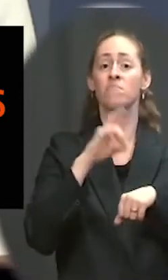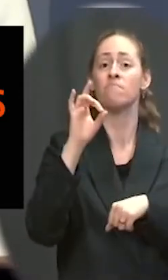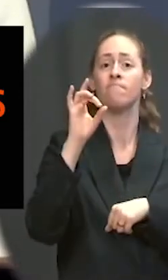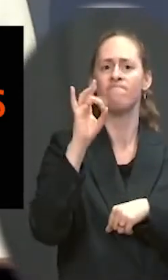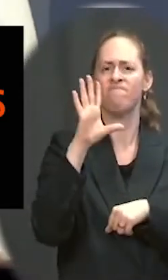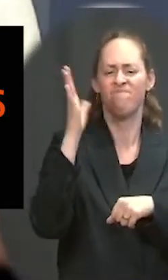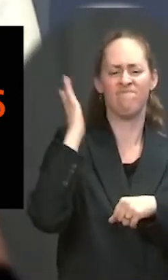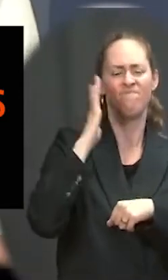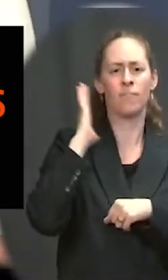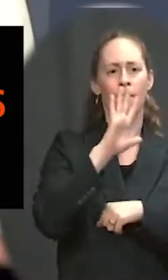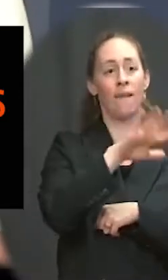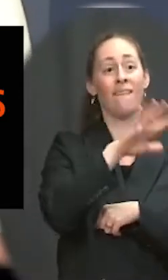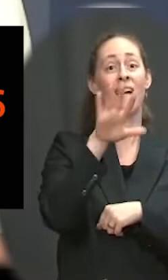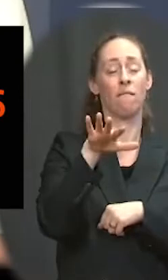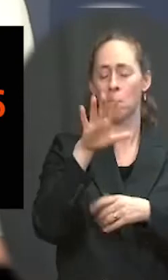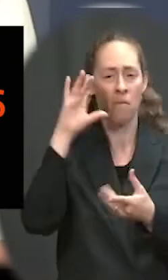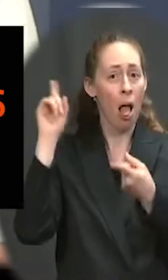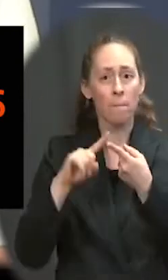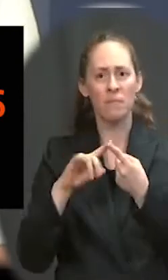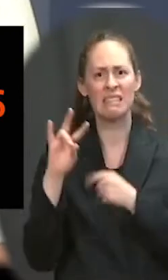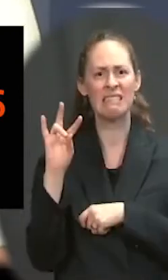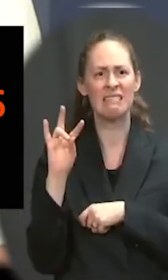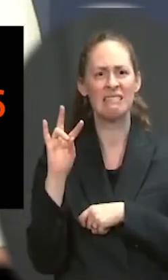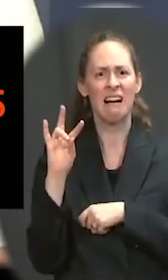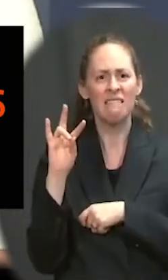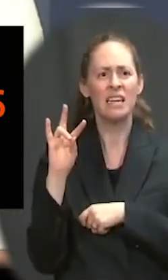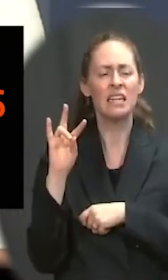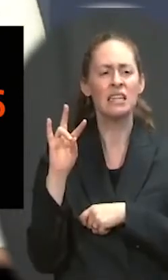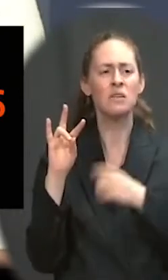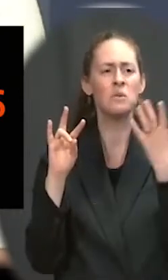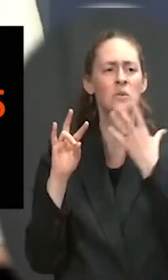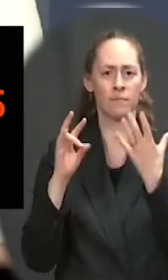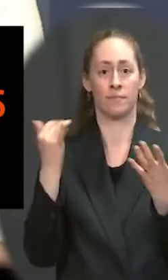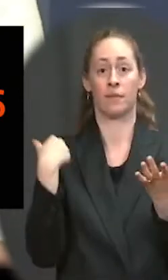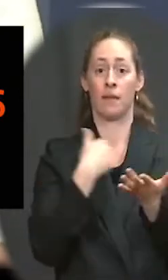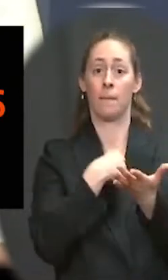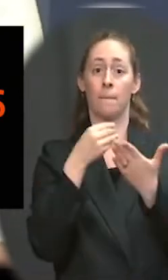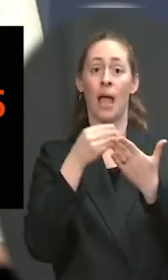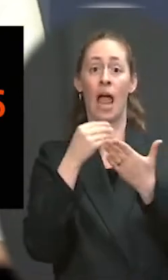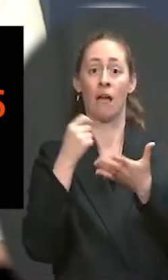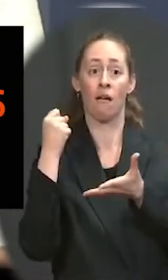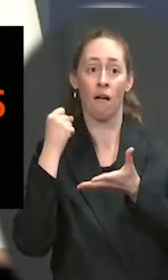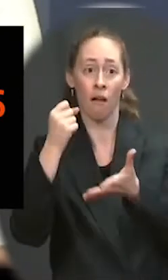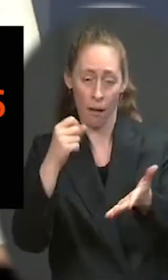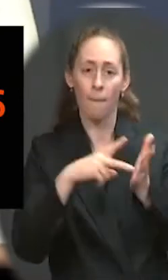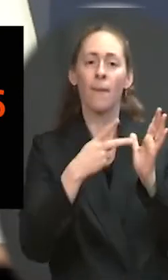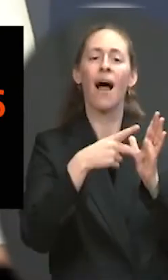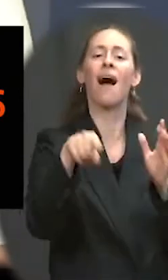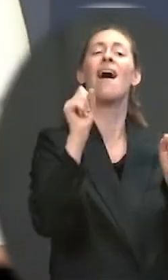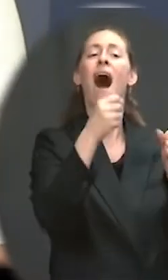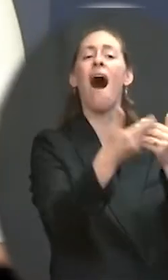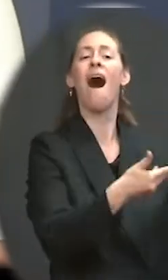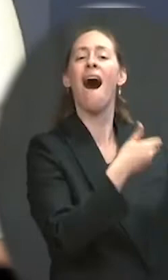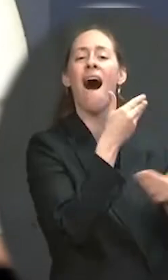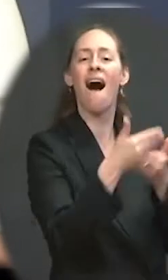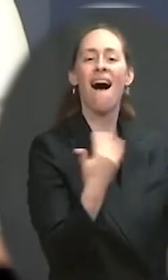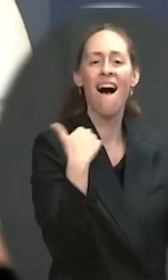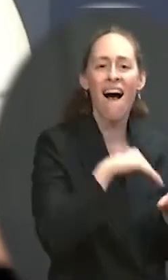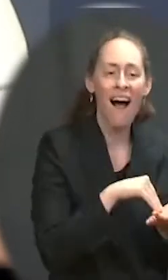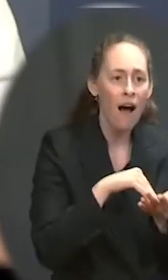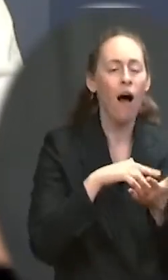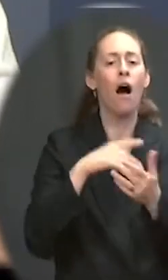complete delayed projects, rehire, and raise the wages of their staff, pay their rent, and operate with confidence again.